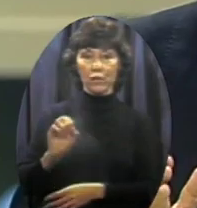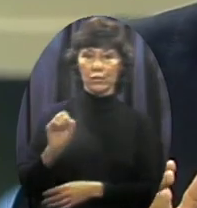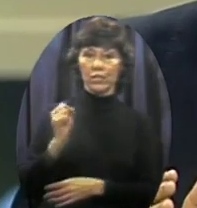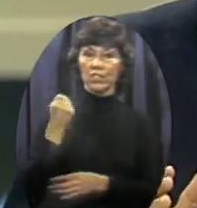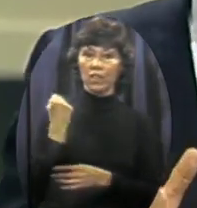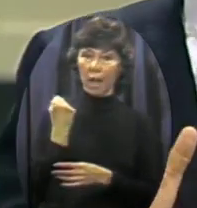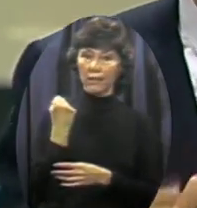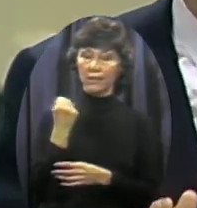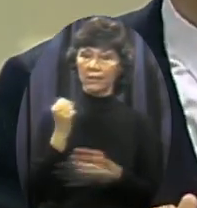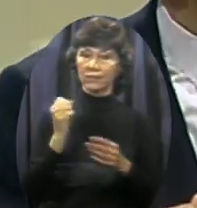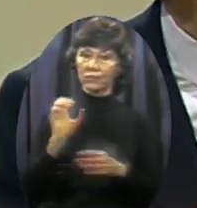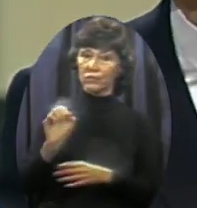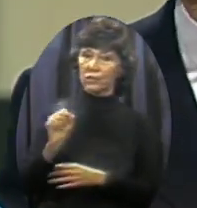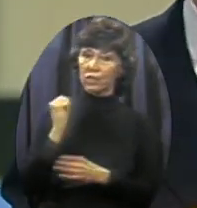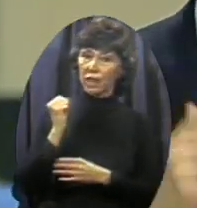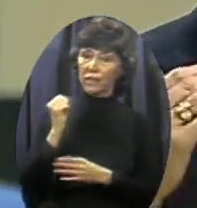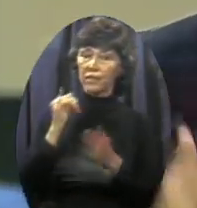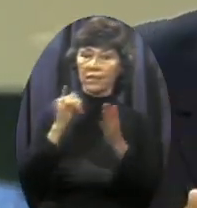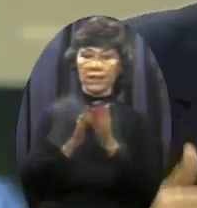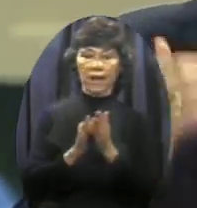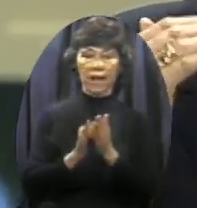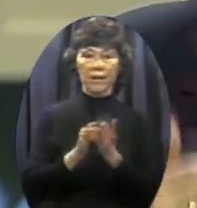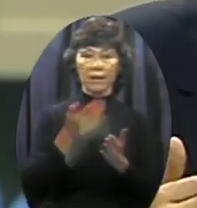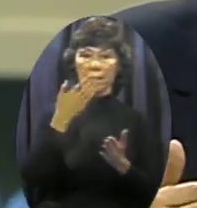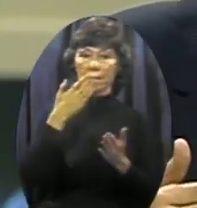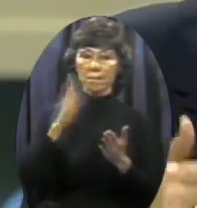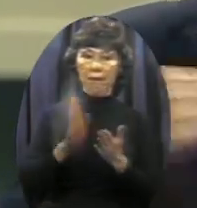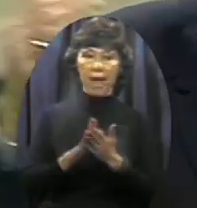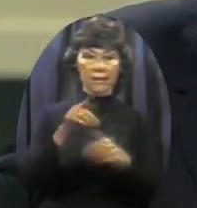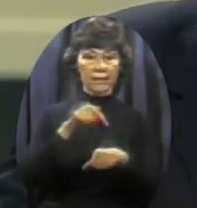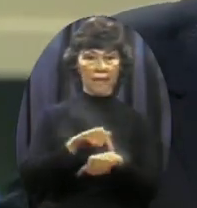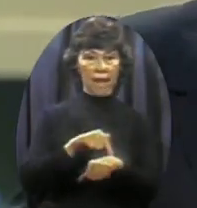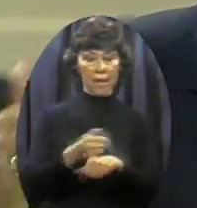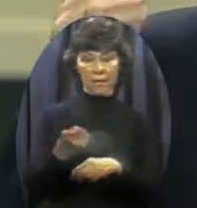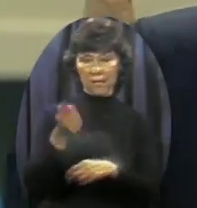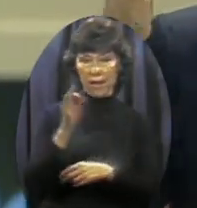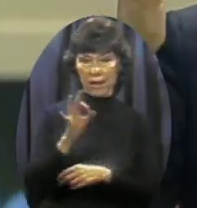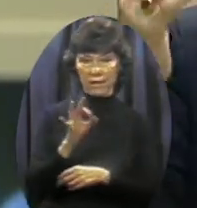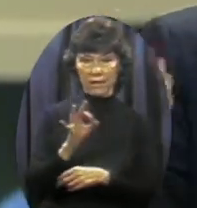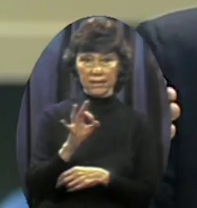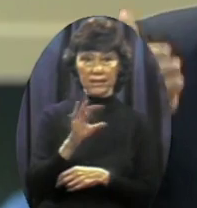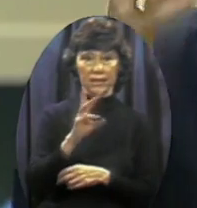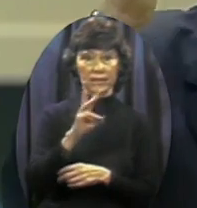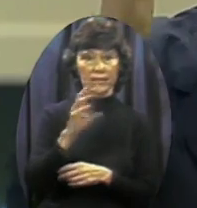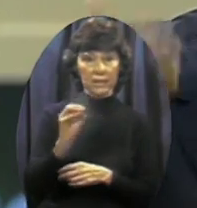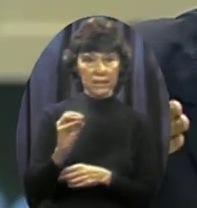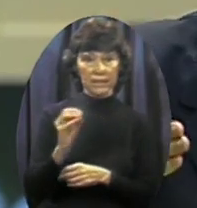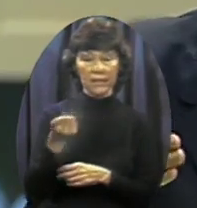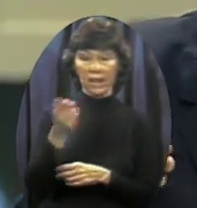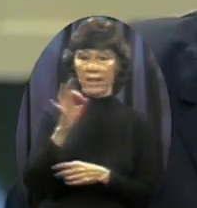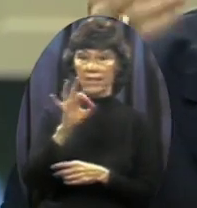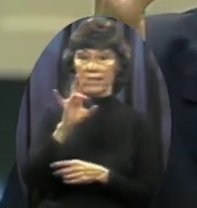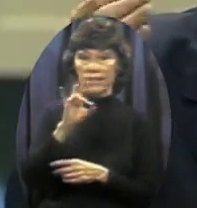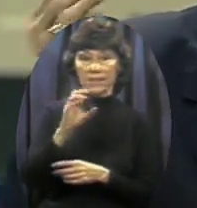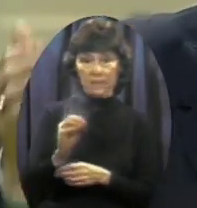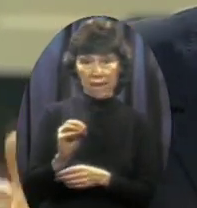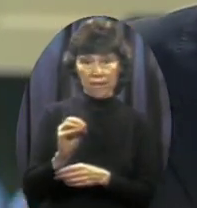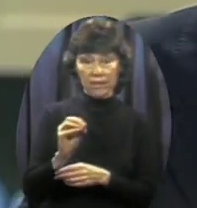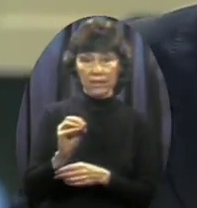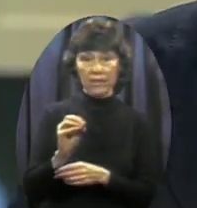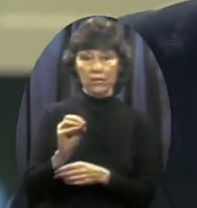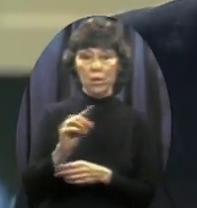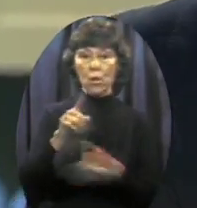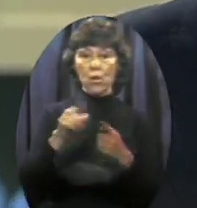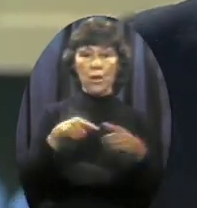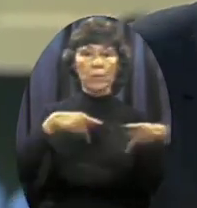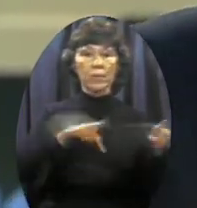and the 70s Moral permissiveness, lawlessness, recklessness That's produced herpes and AIDS and a drug epidemic, etc, etc